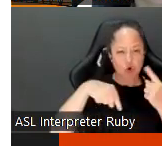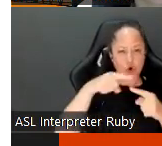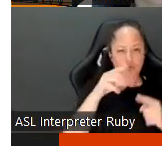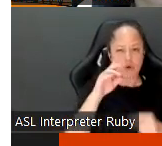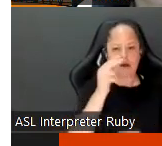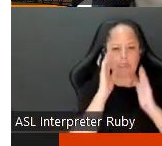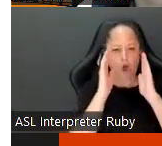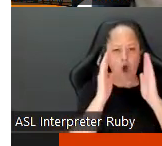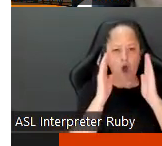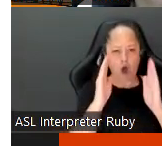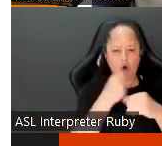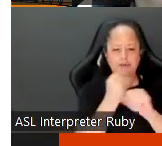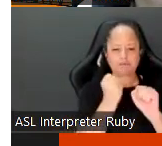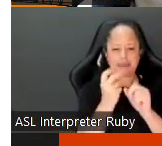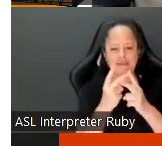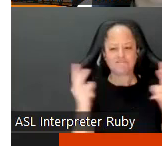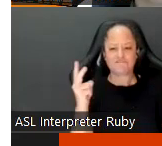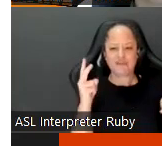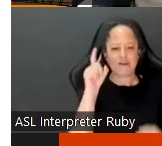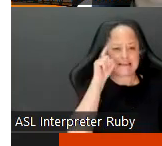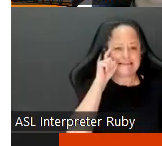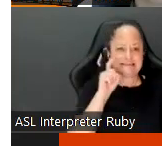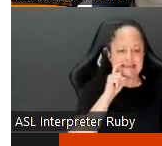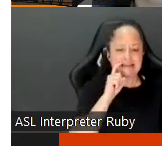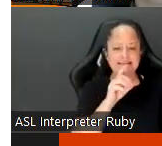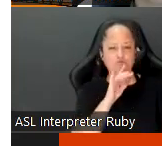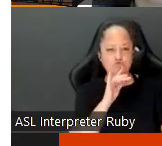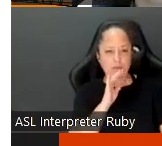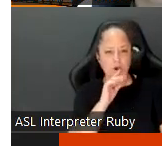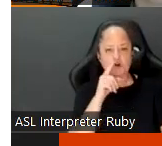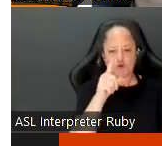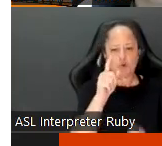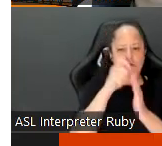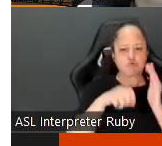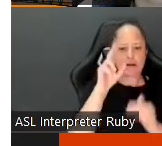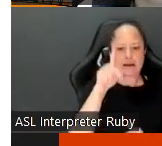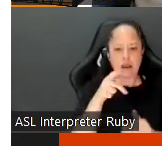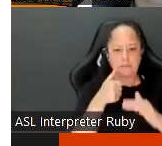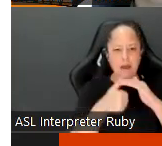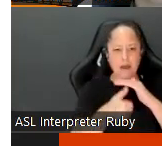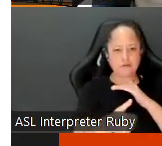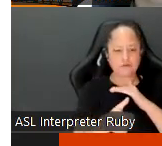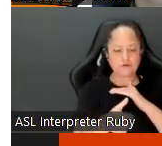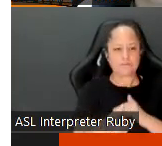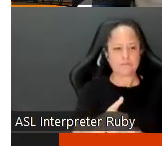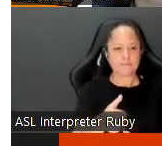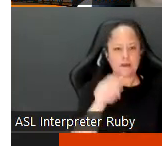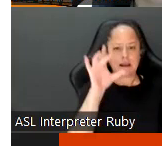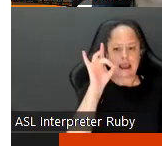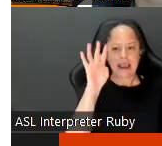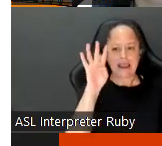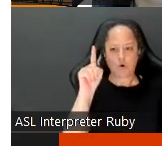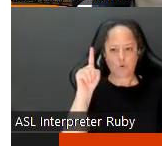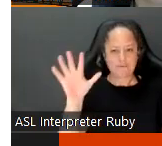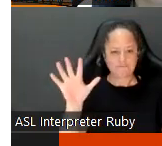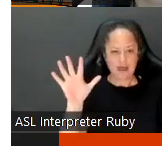hallways making very um sexist remarks then you should be written up under um you know eight four one